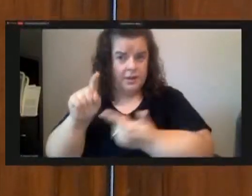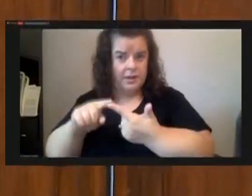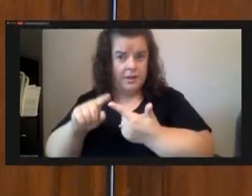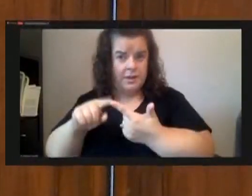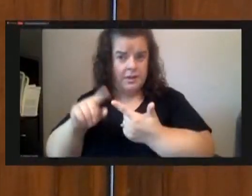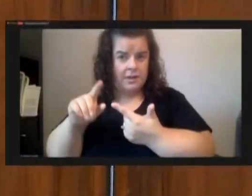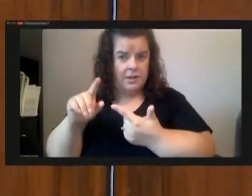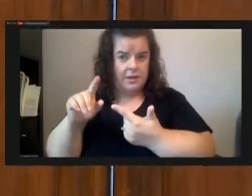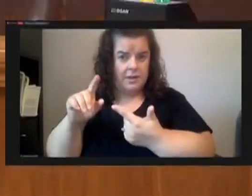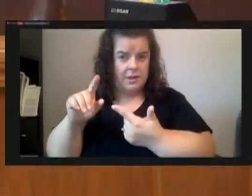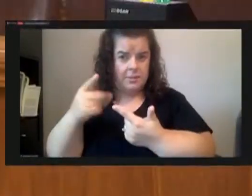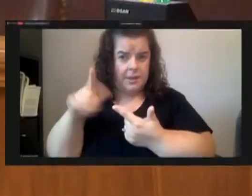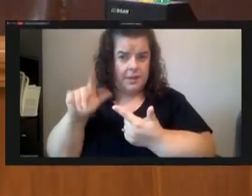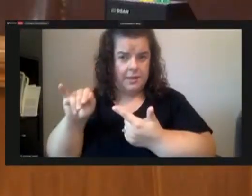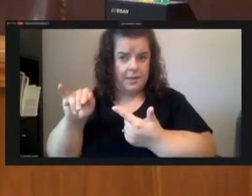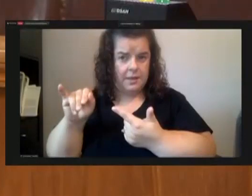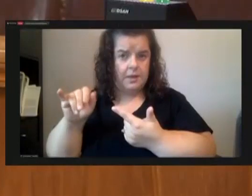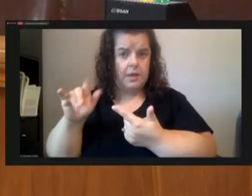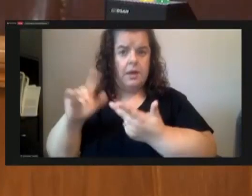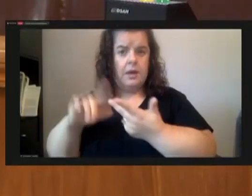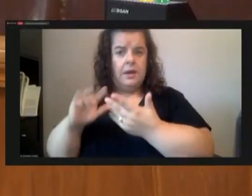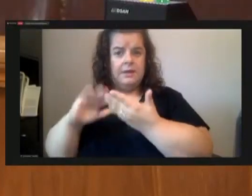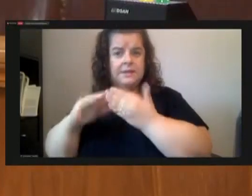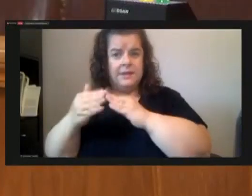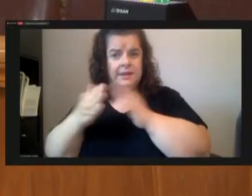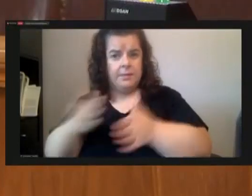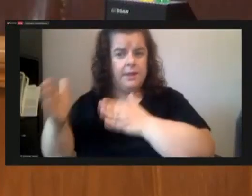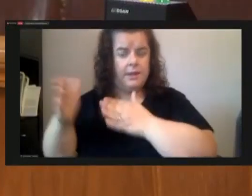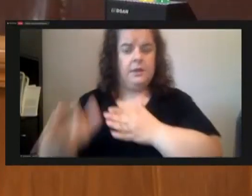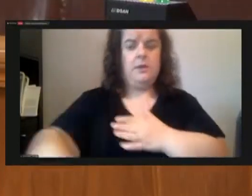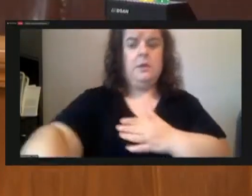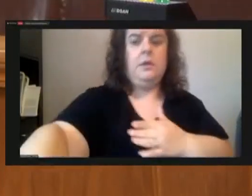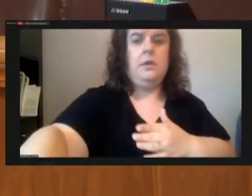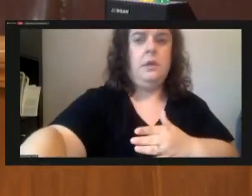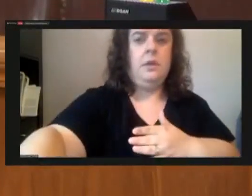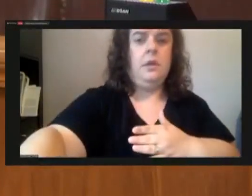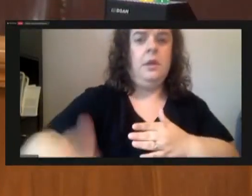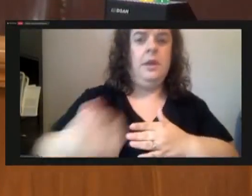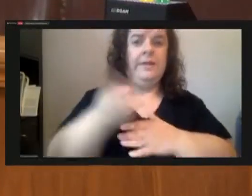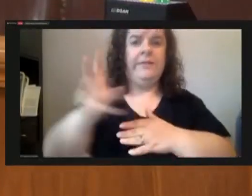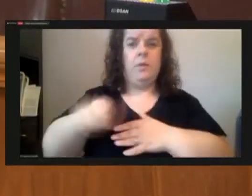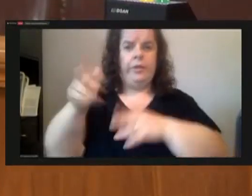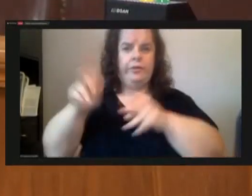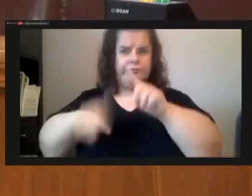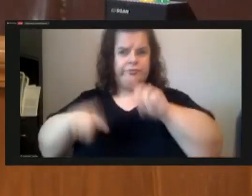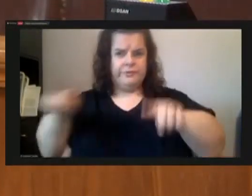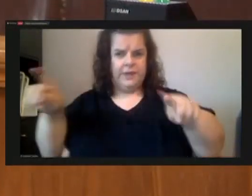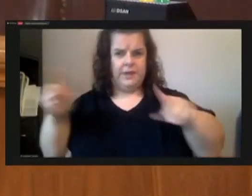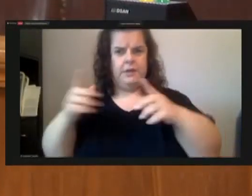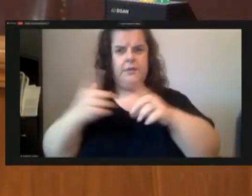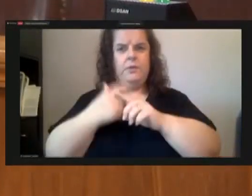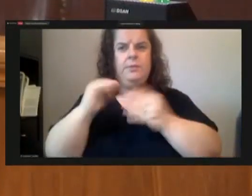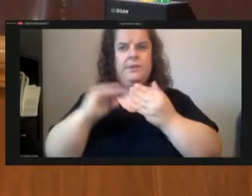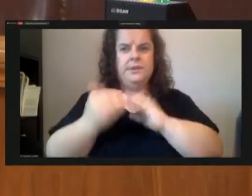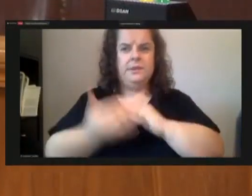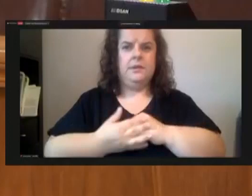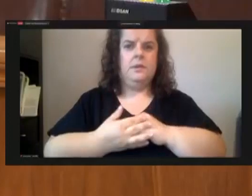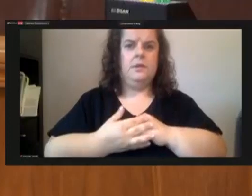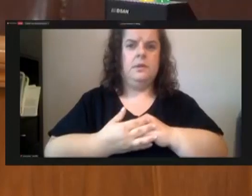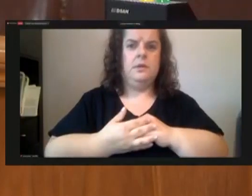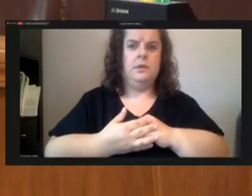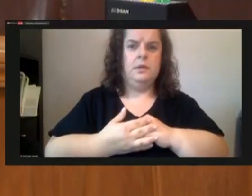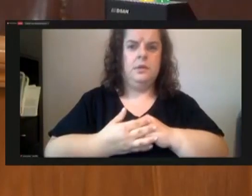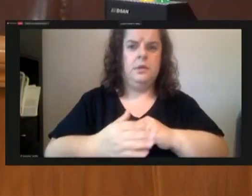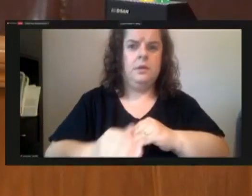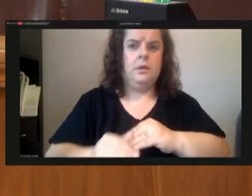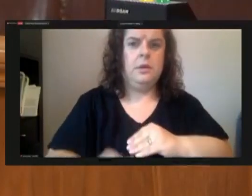and city planning um and a few other scattered functions throughout the city um current process you